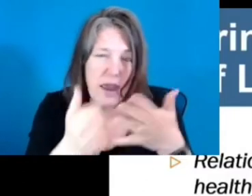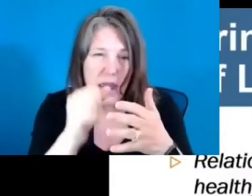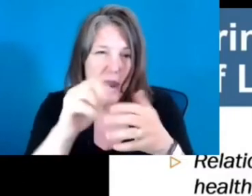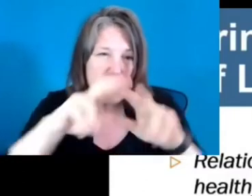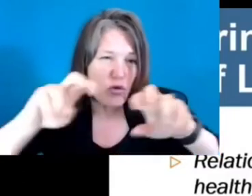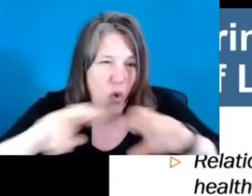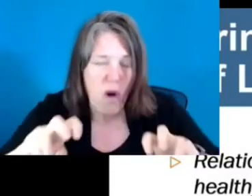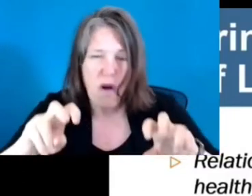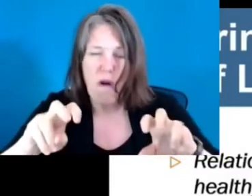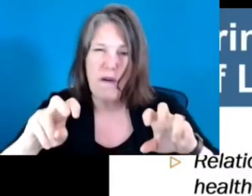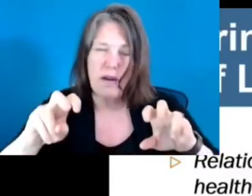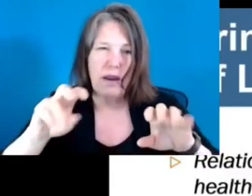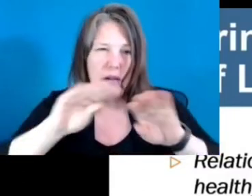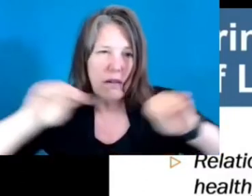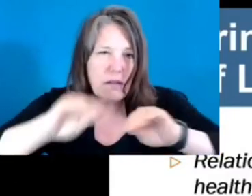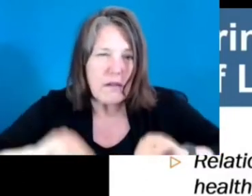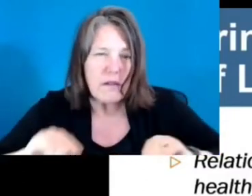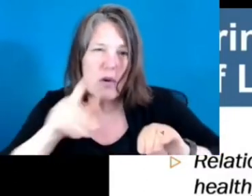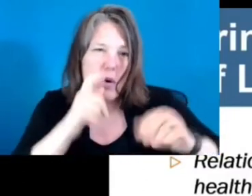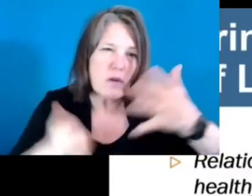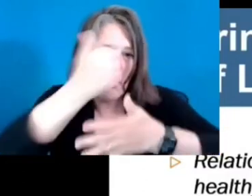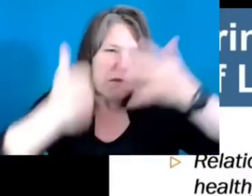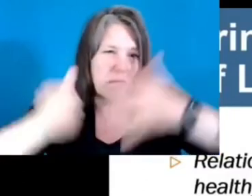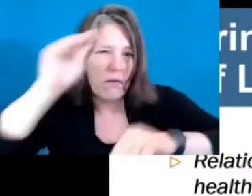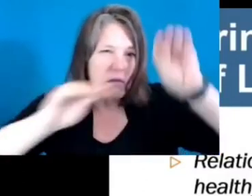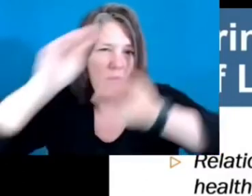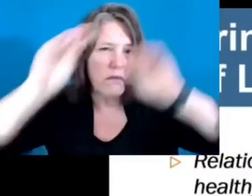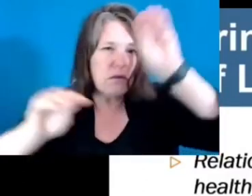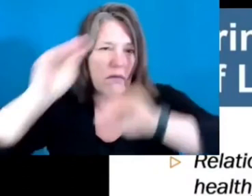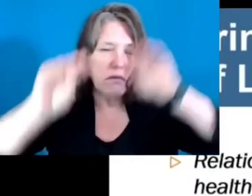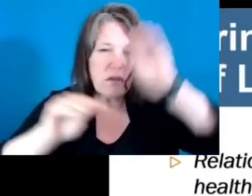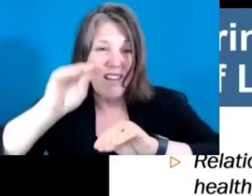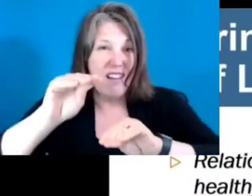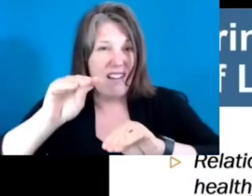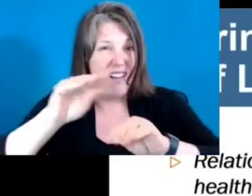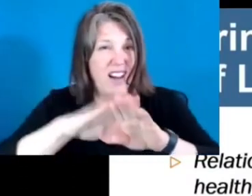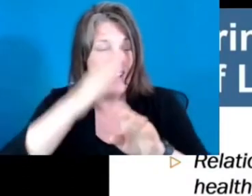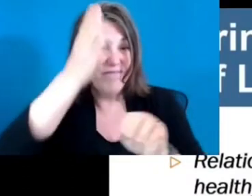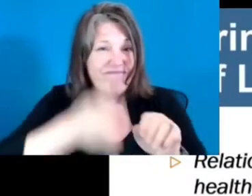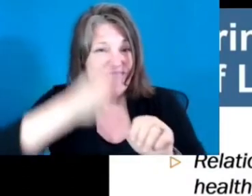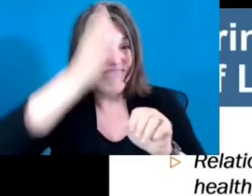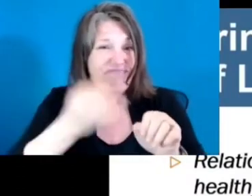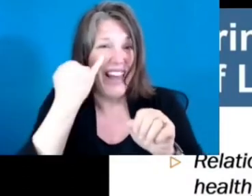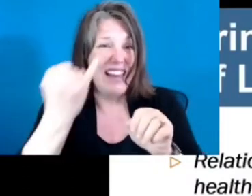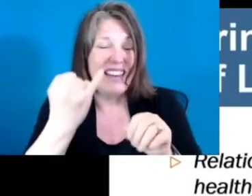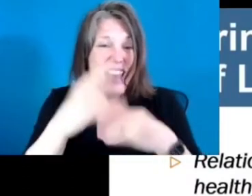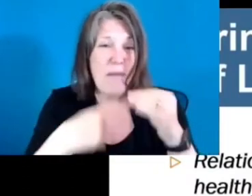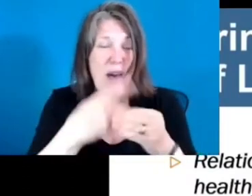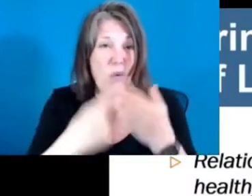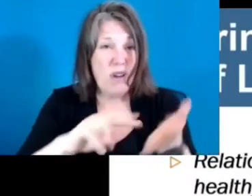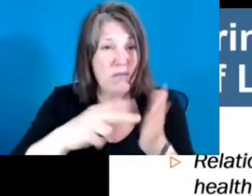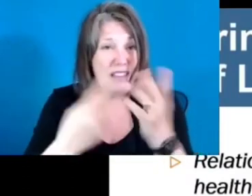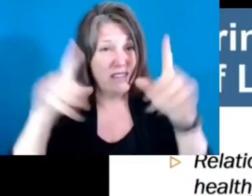on a unidimensional idea about achievement, they're actually impeding the learning process